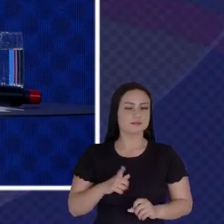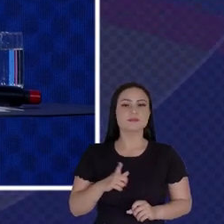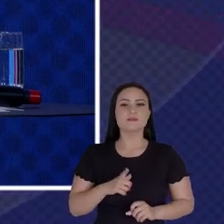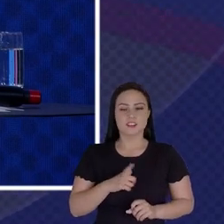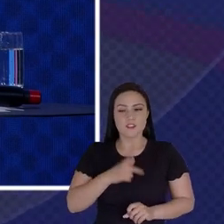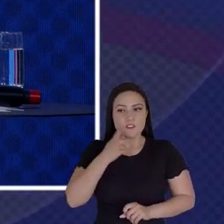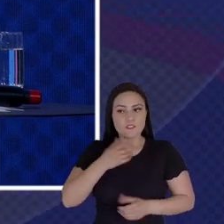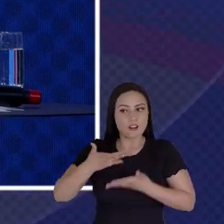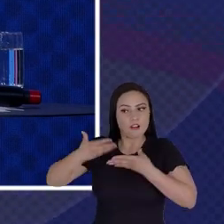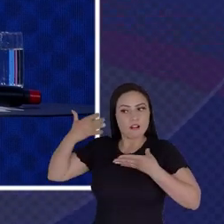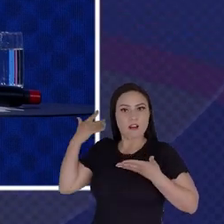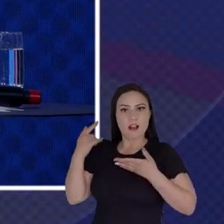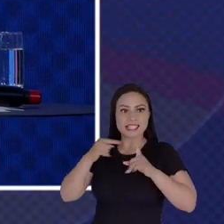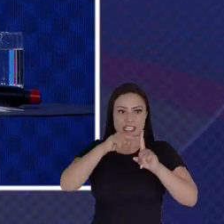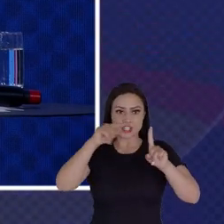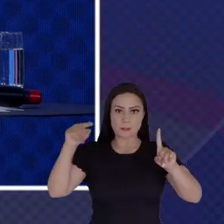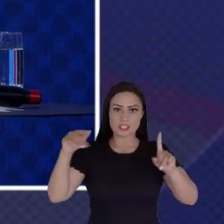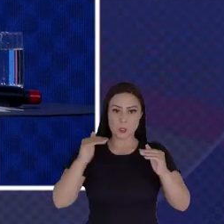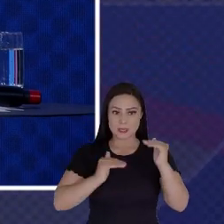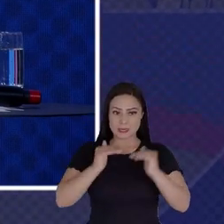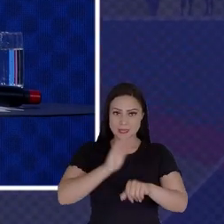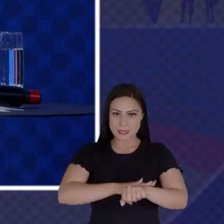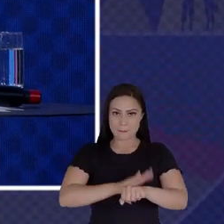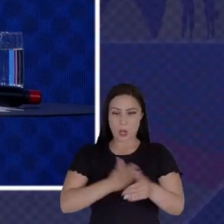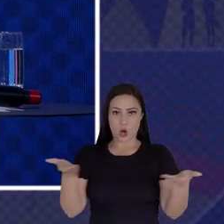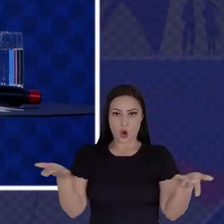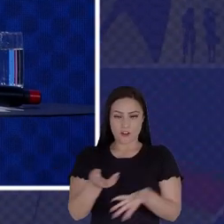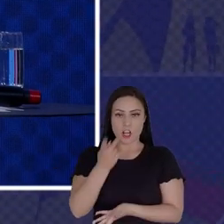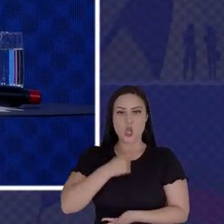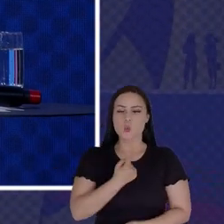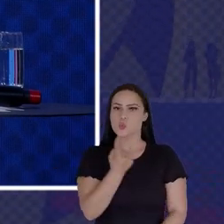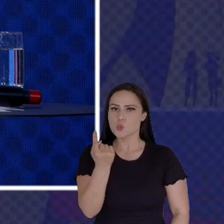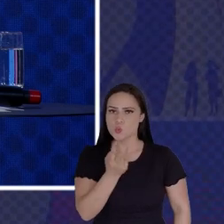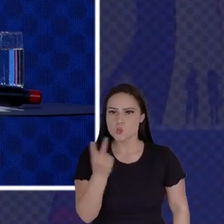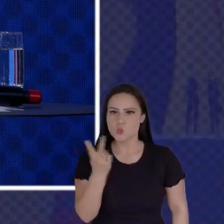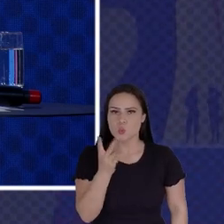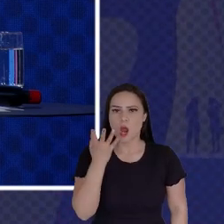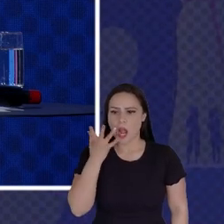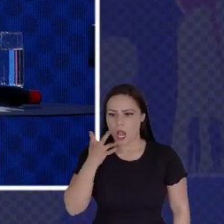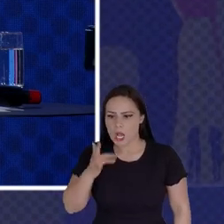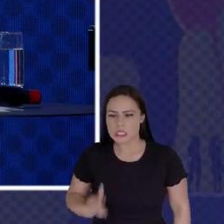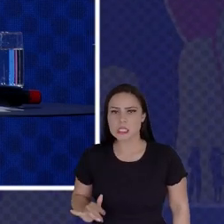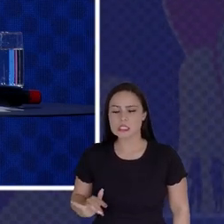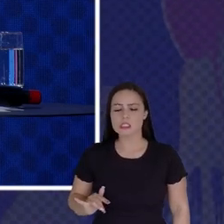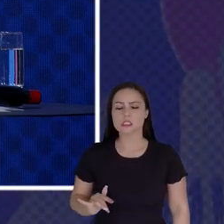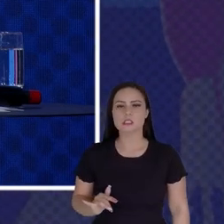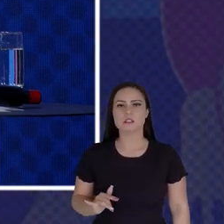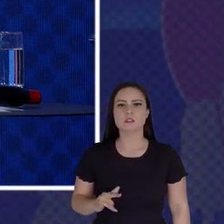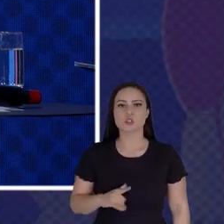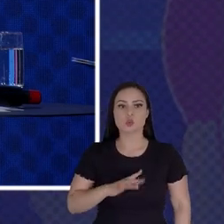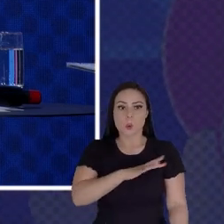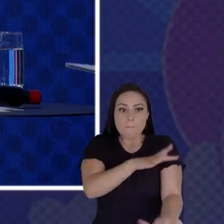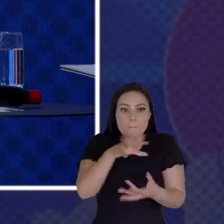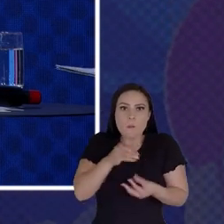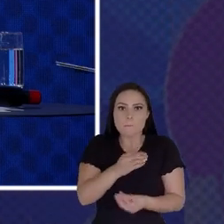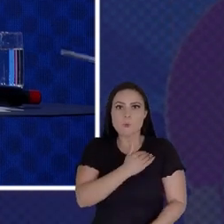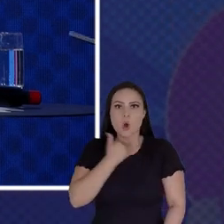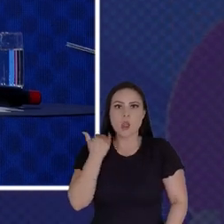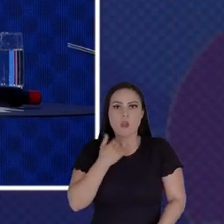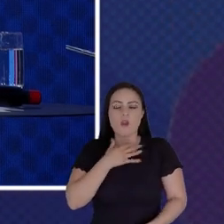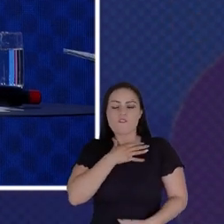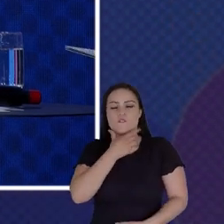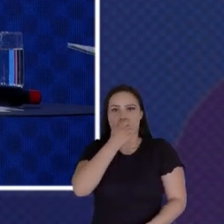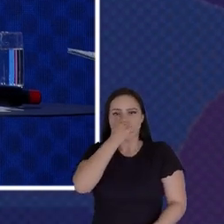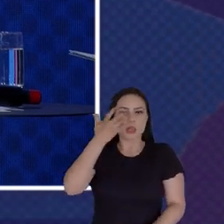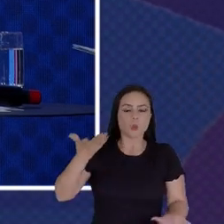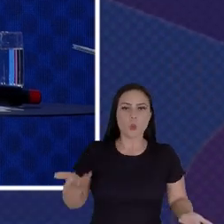Statistically One To Two Children Around The World Have Under The Age Of Five Have Died Of Drowning What If We Could